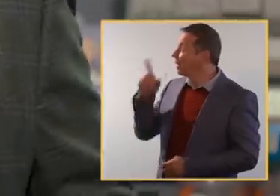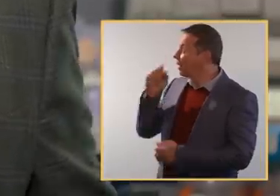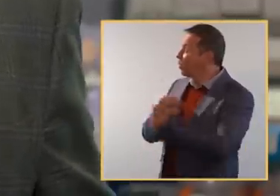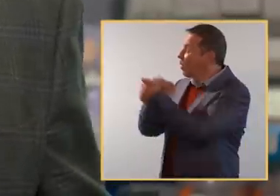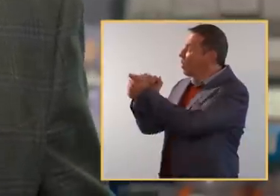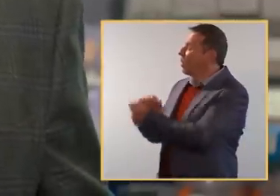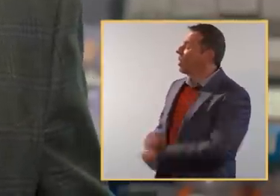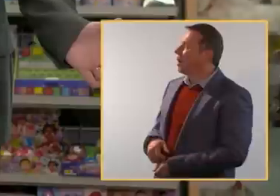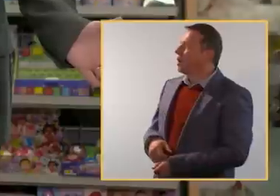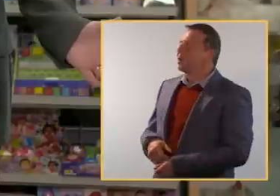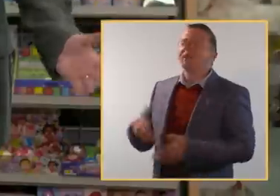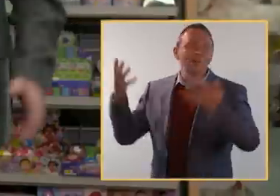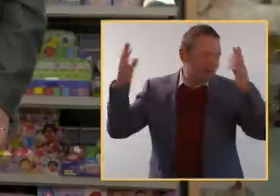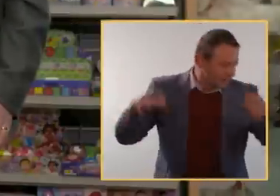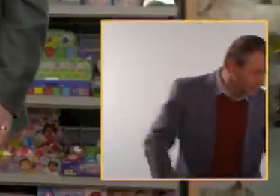Can I borrow some money?